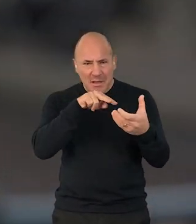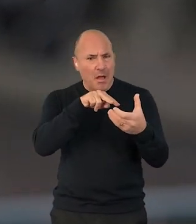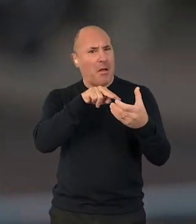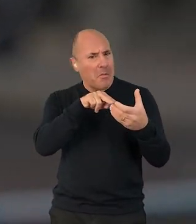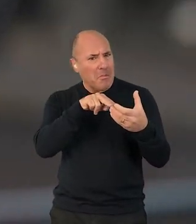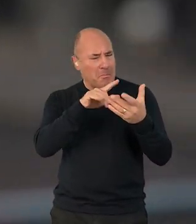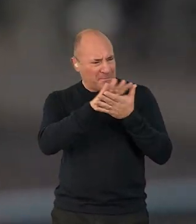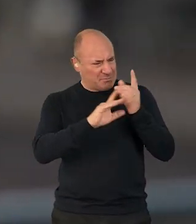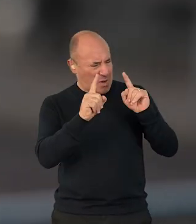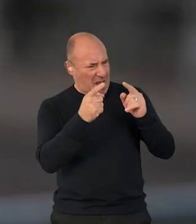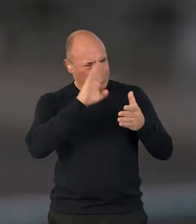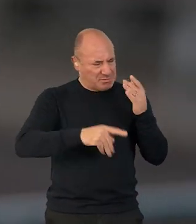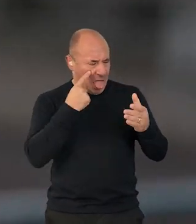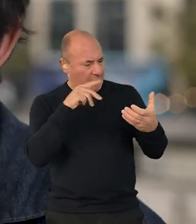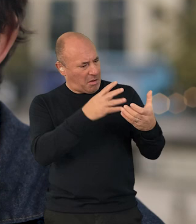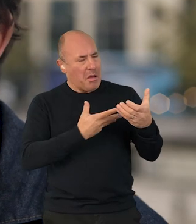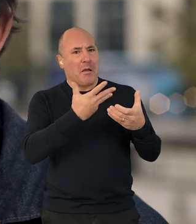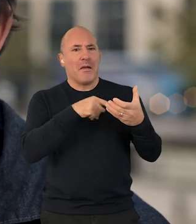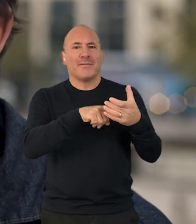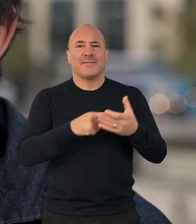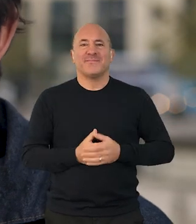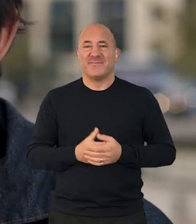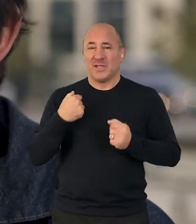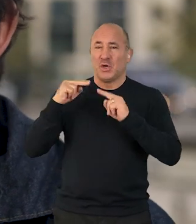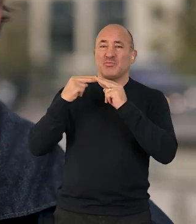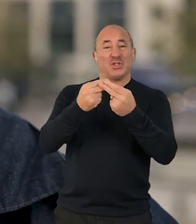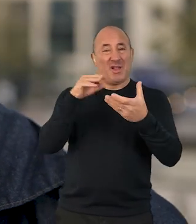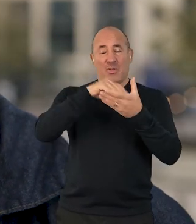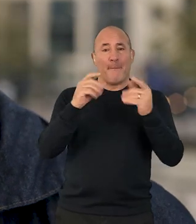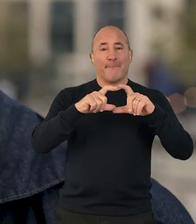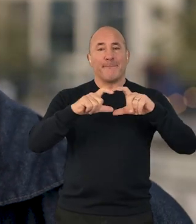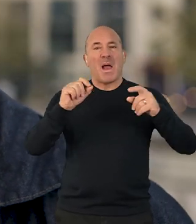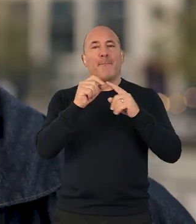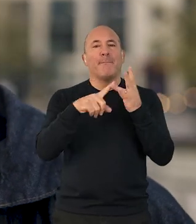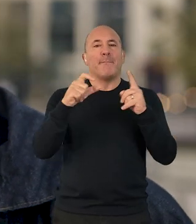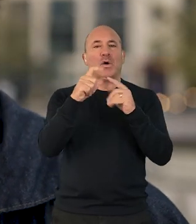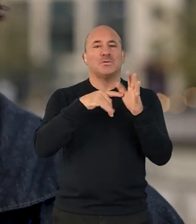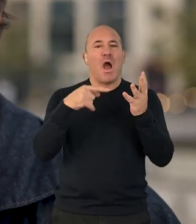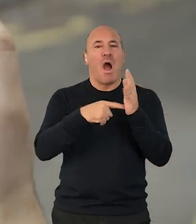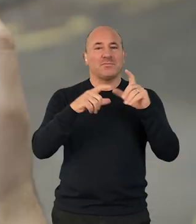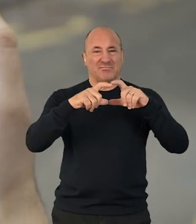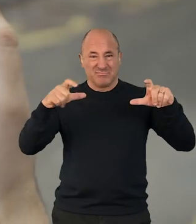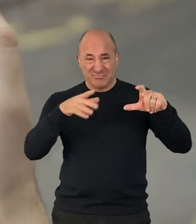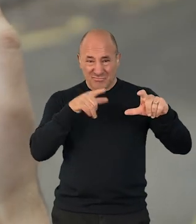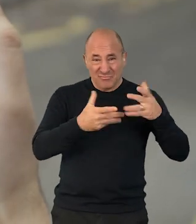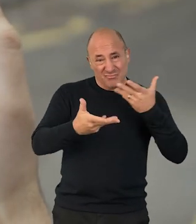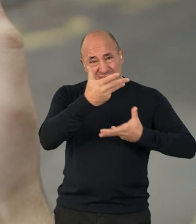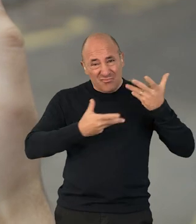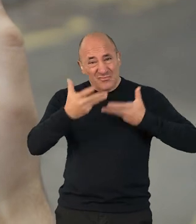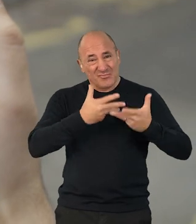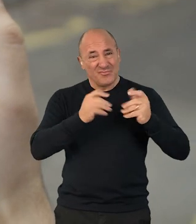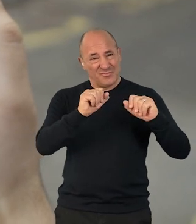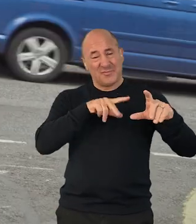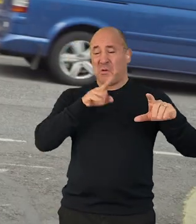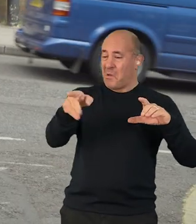in the context that it was meant to be experienced. We have a traditional podcast which you can go and get in locations, people telling their stories about